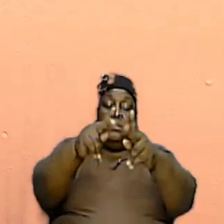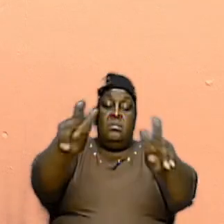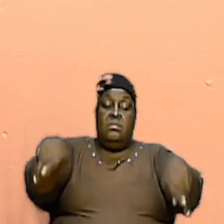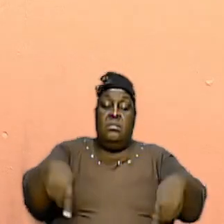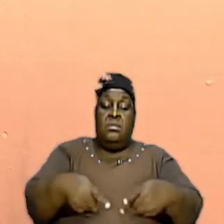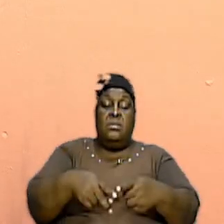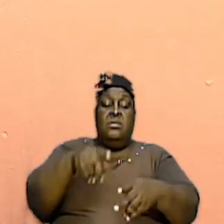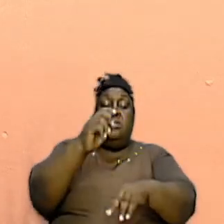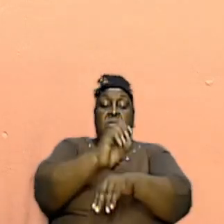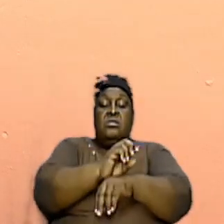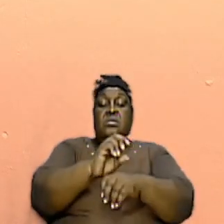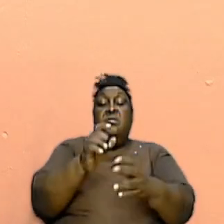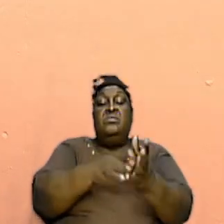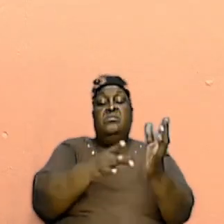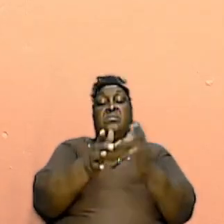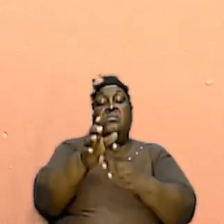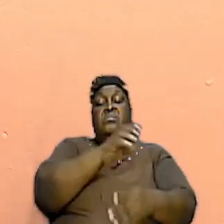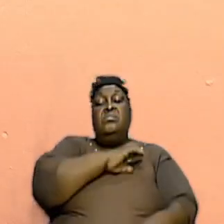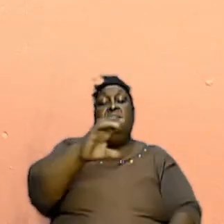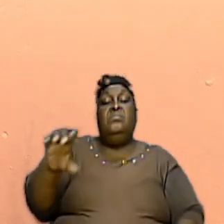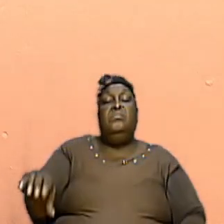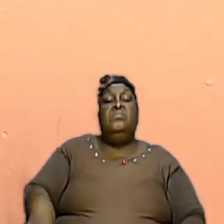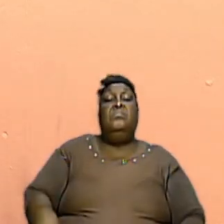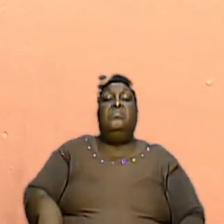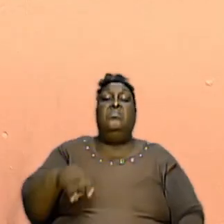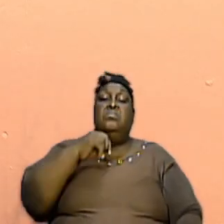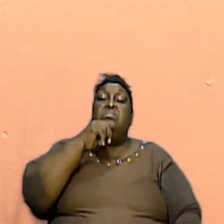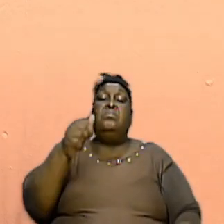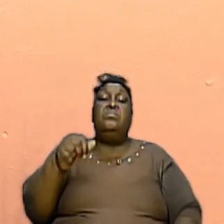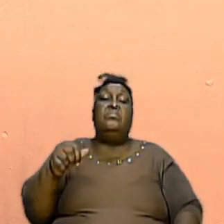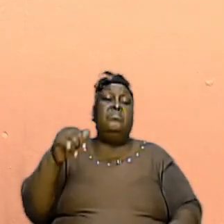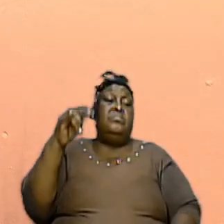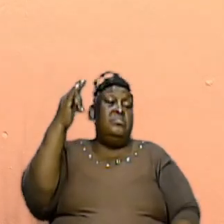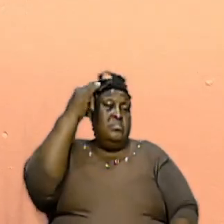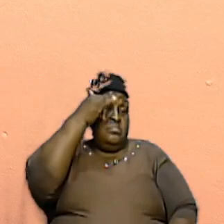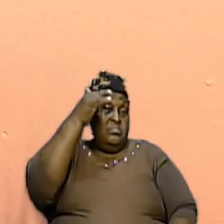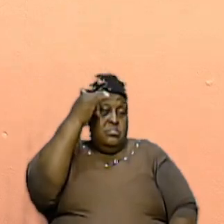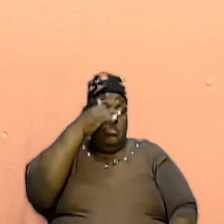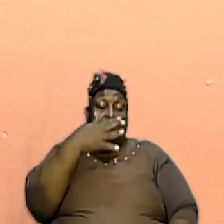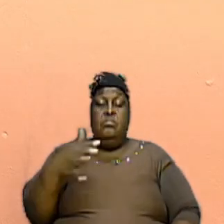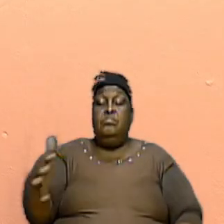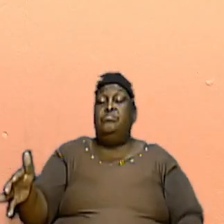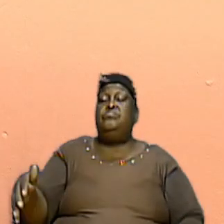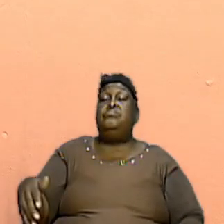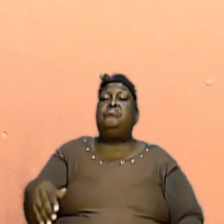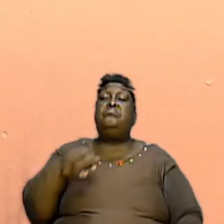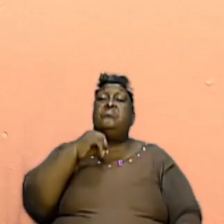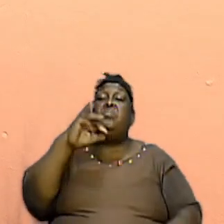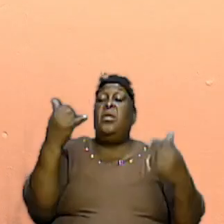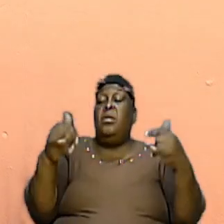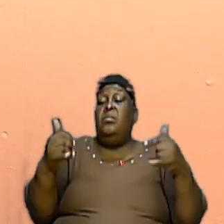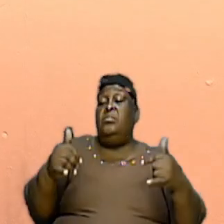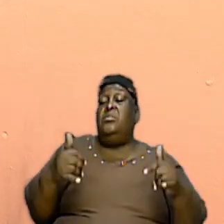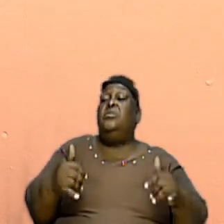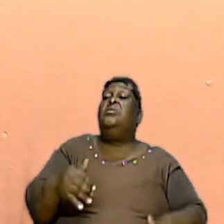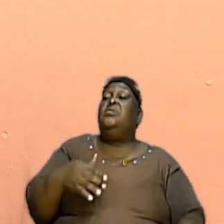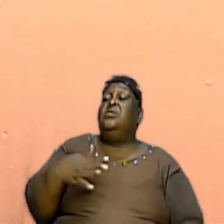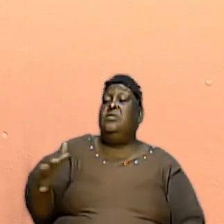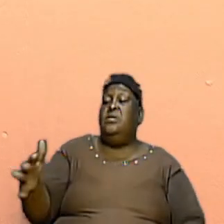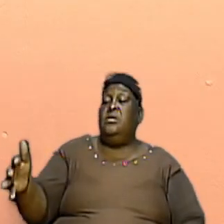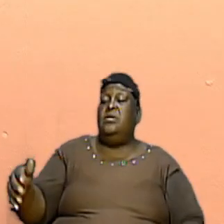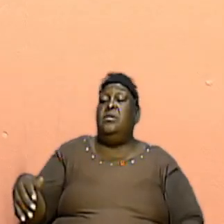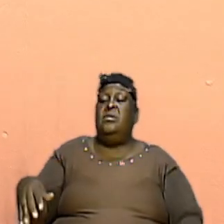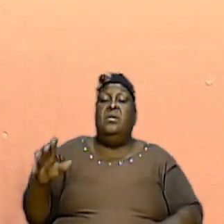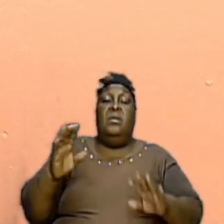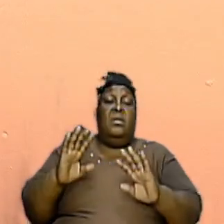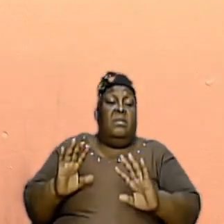church of Jesus Christ. It is not a joke thing. It is not a play thing and I fear